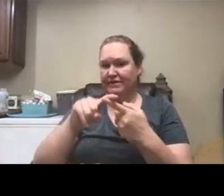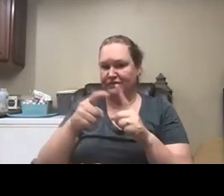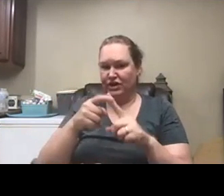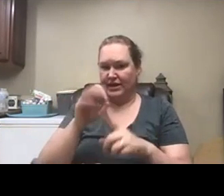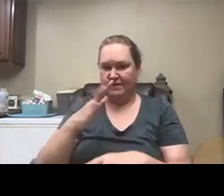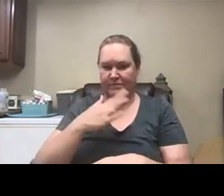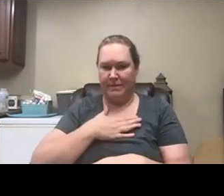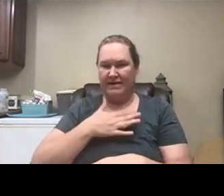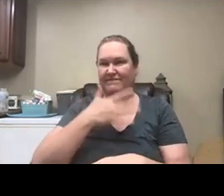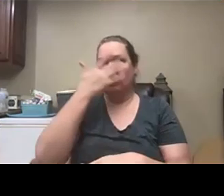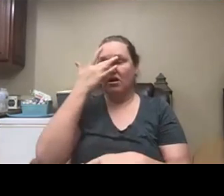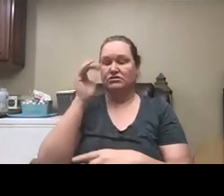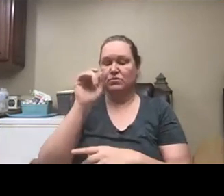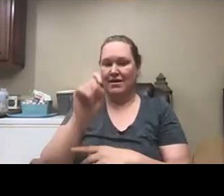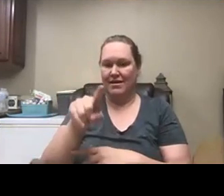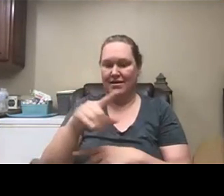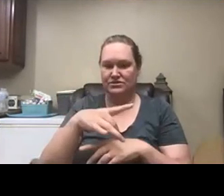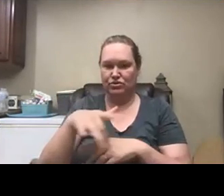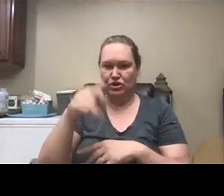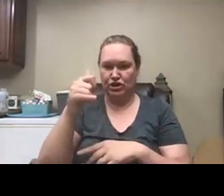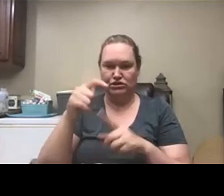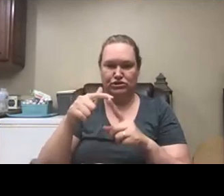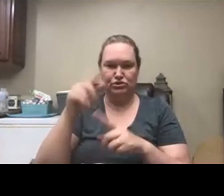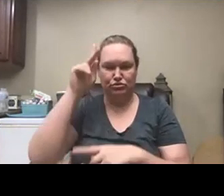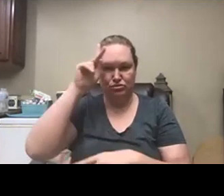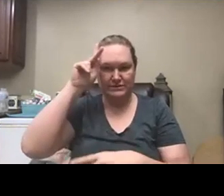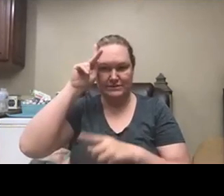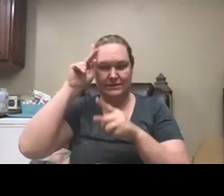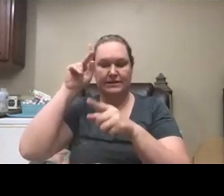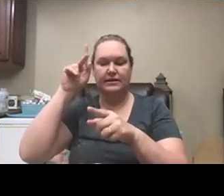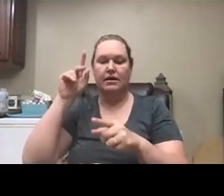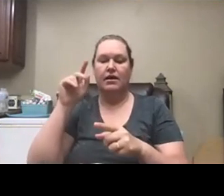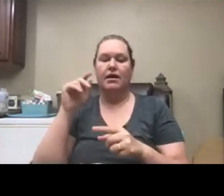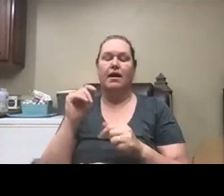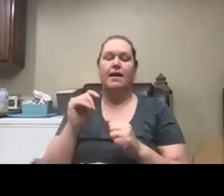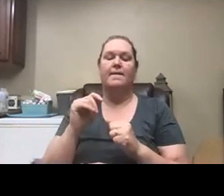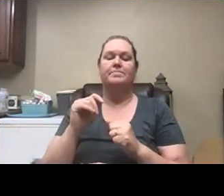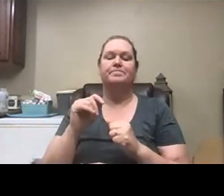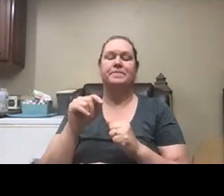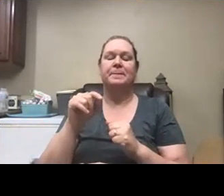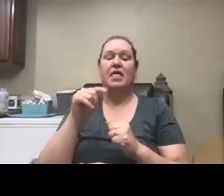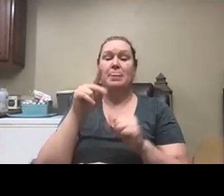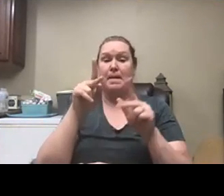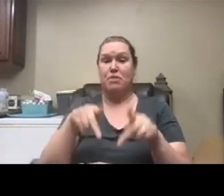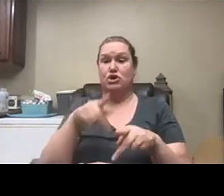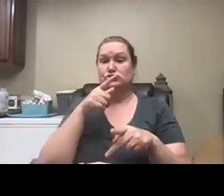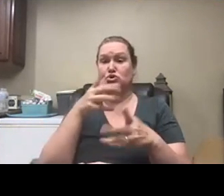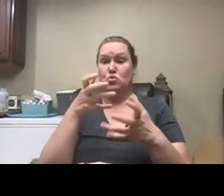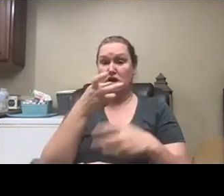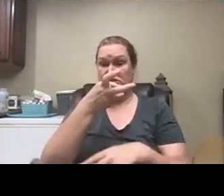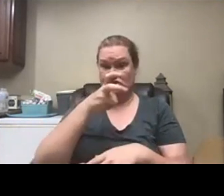so my question is a friend of mine i forgot to ask to krista